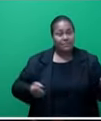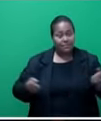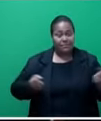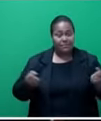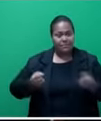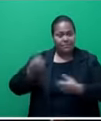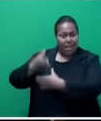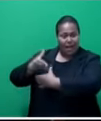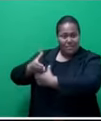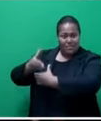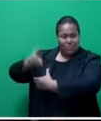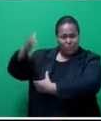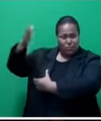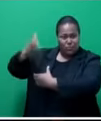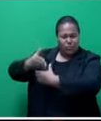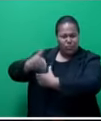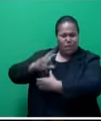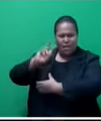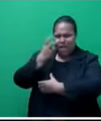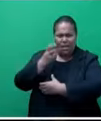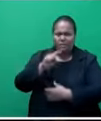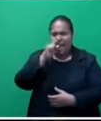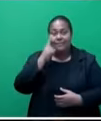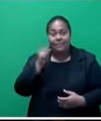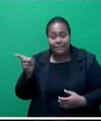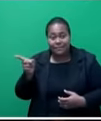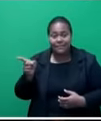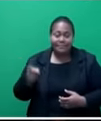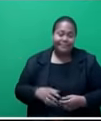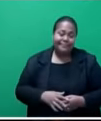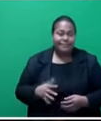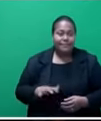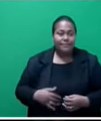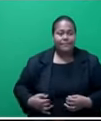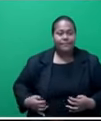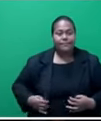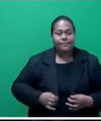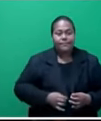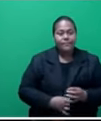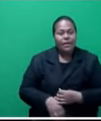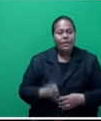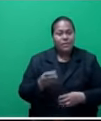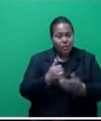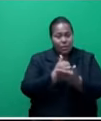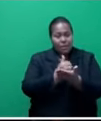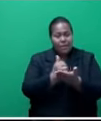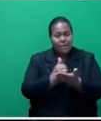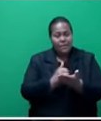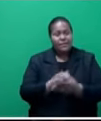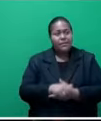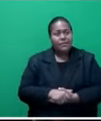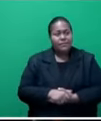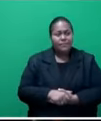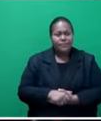Let me, let me also quote this figure, Mr. Speaker. The household income expenditure